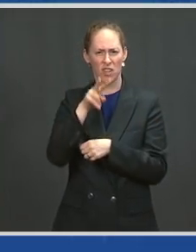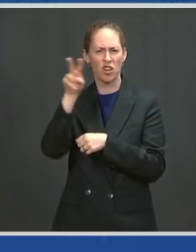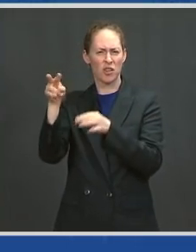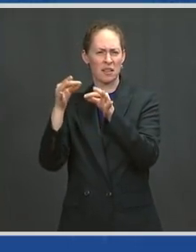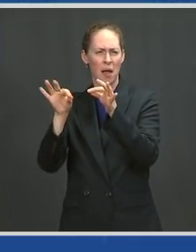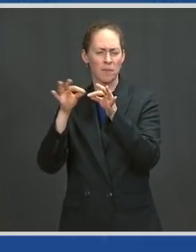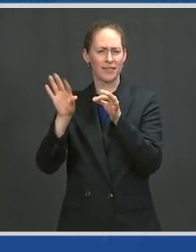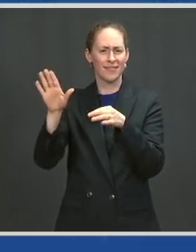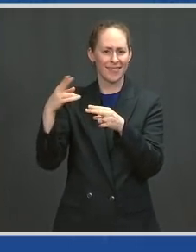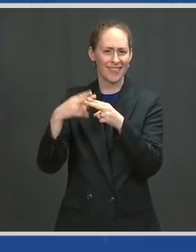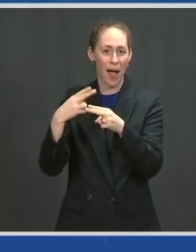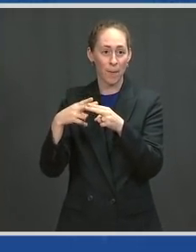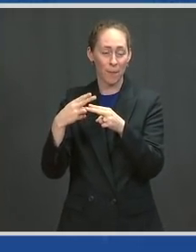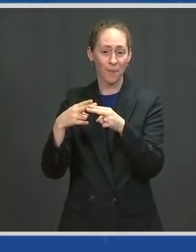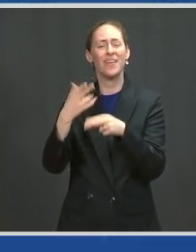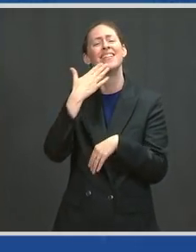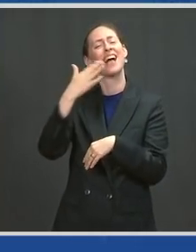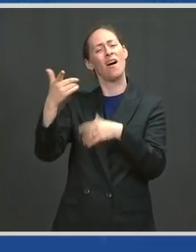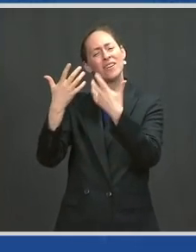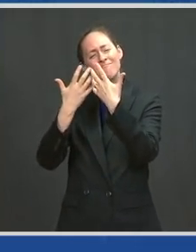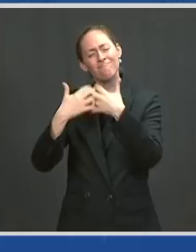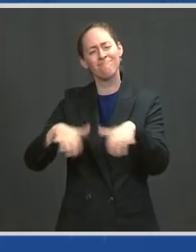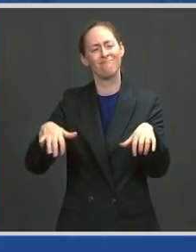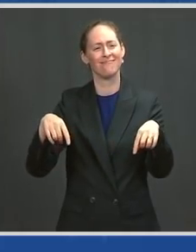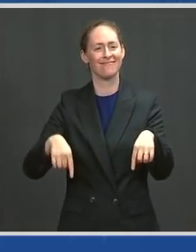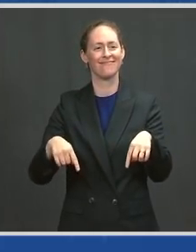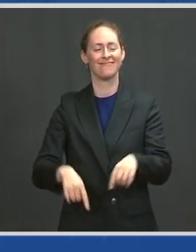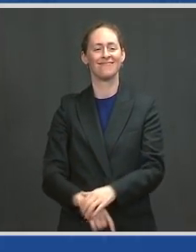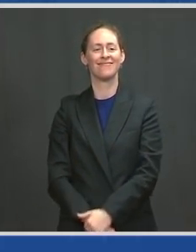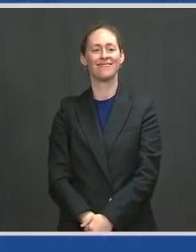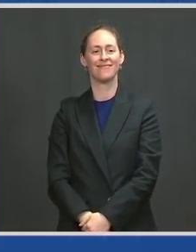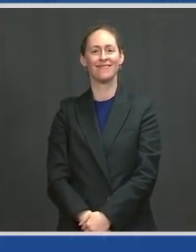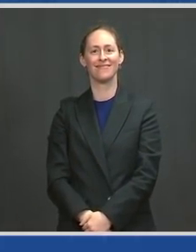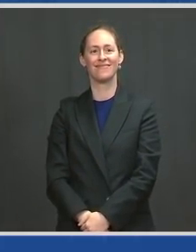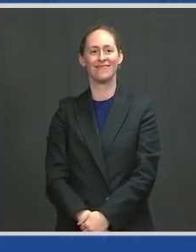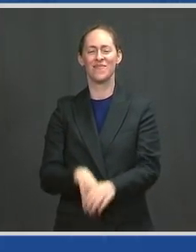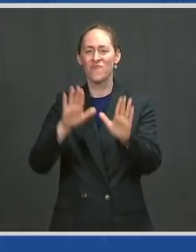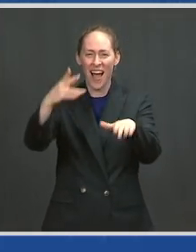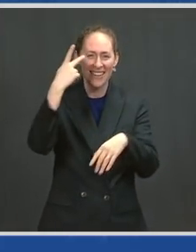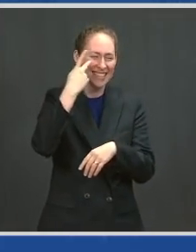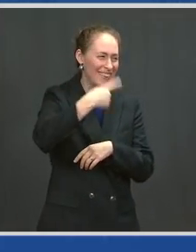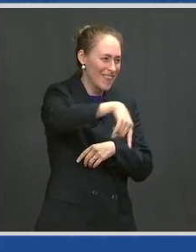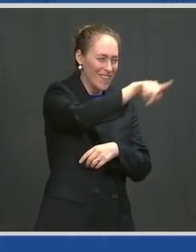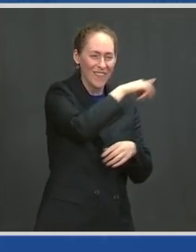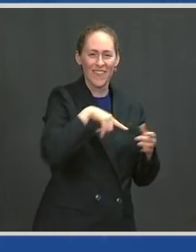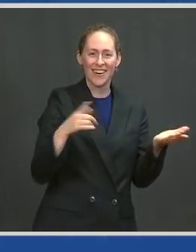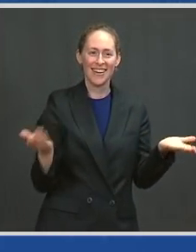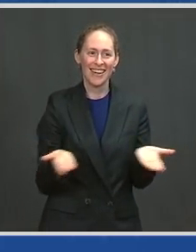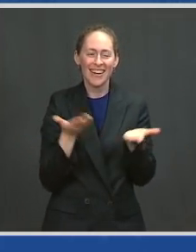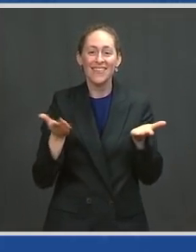It is also great to see all the students with us today and teachers.